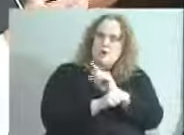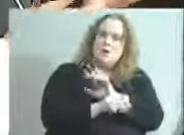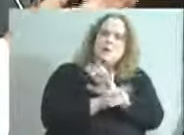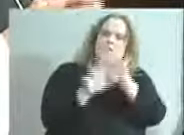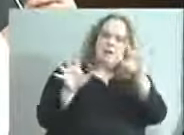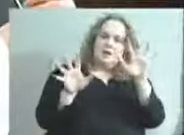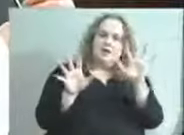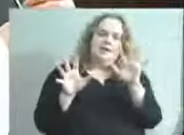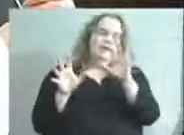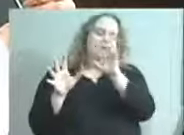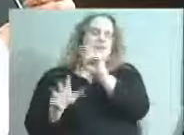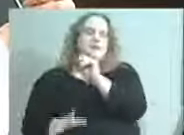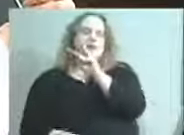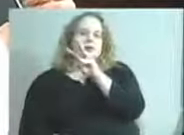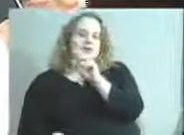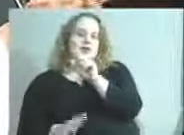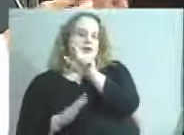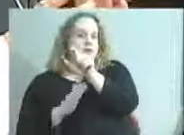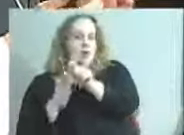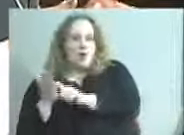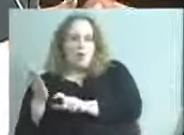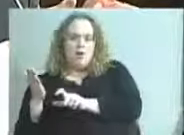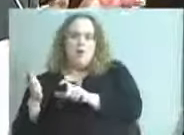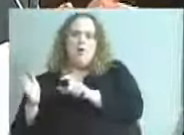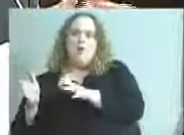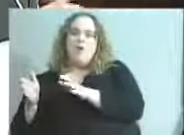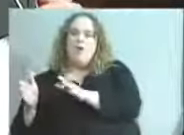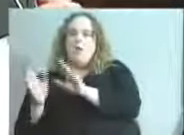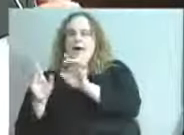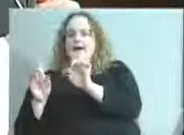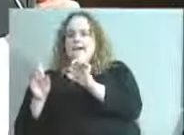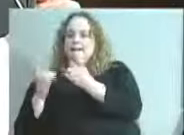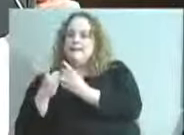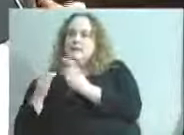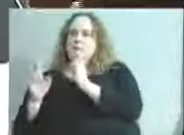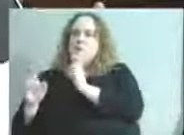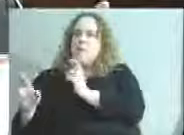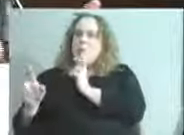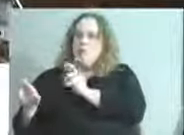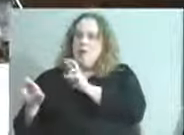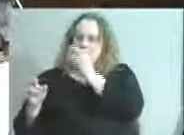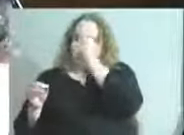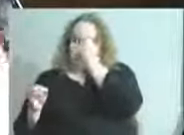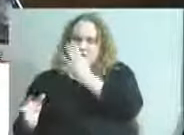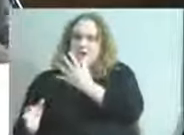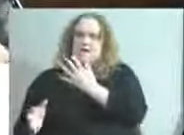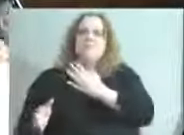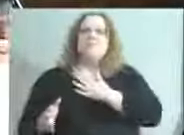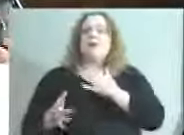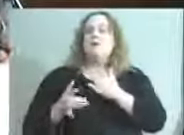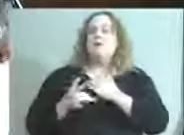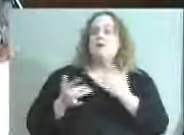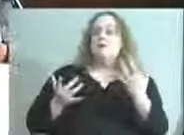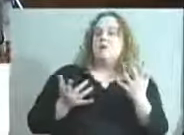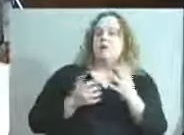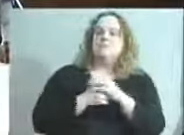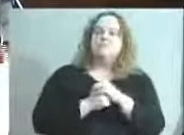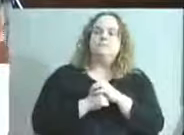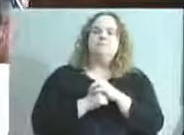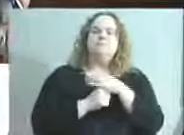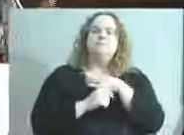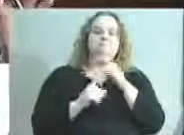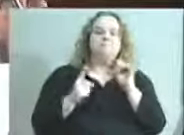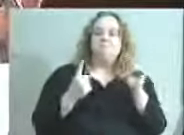out regarding some of the way the district has been reporting on some of this information. And my concern really comes from a point of view